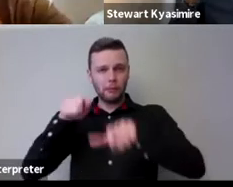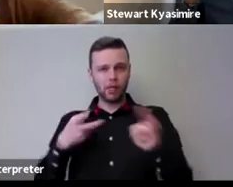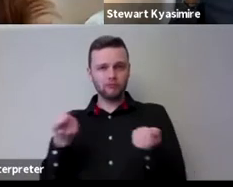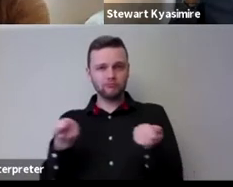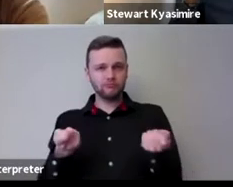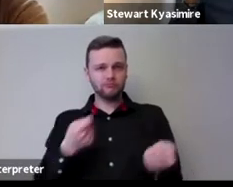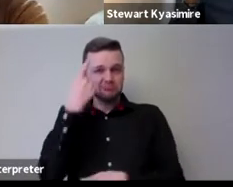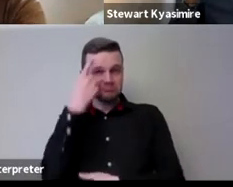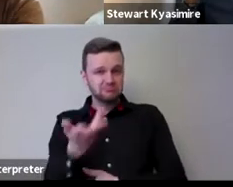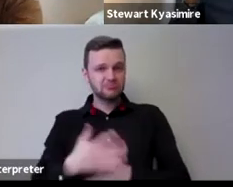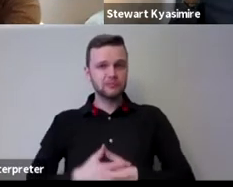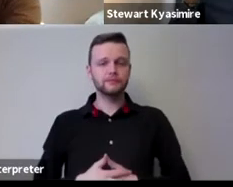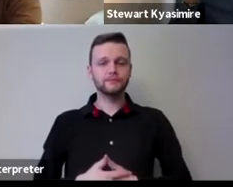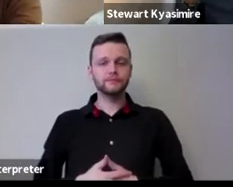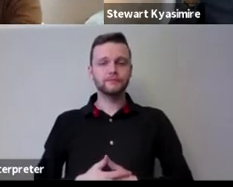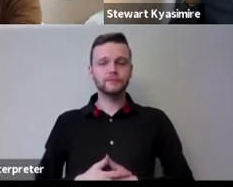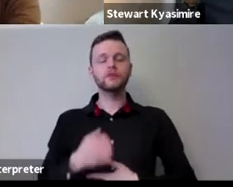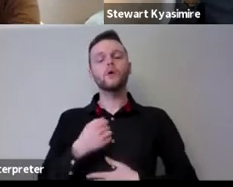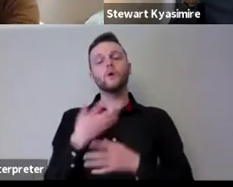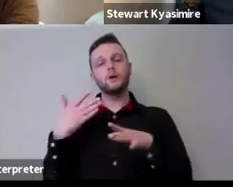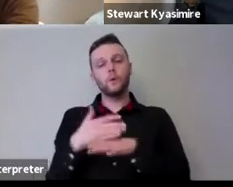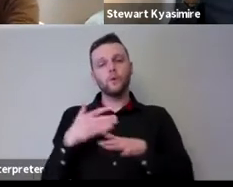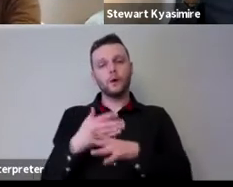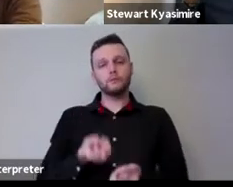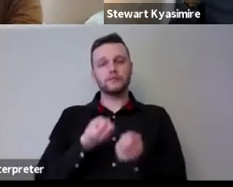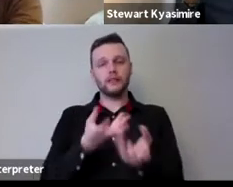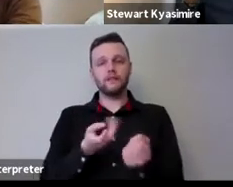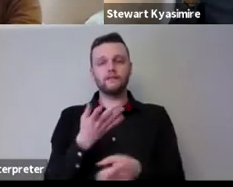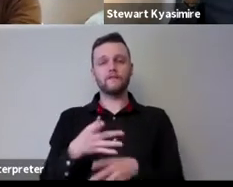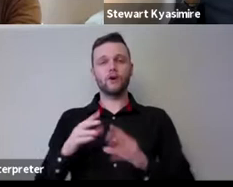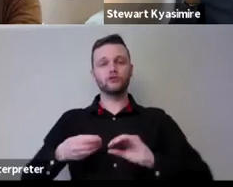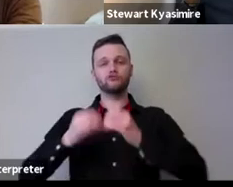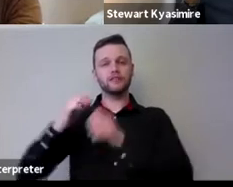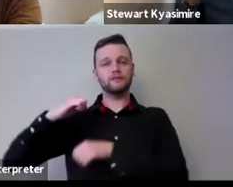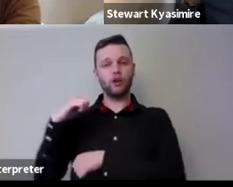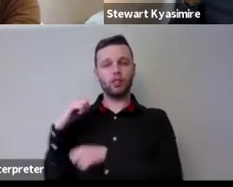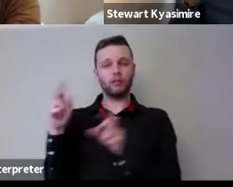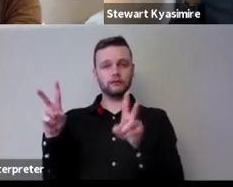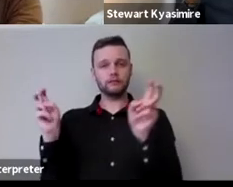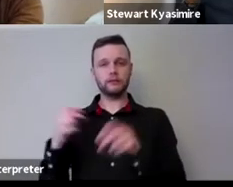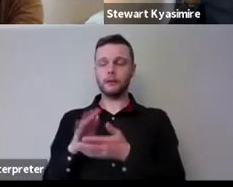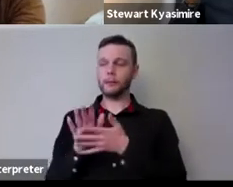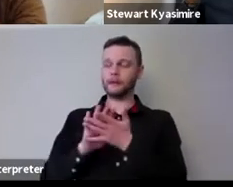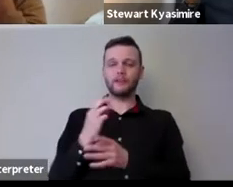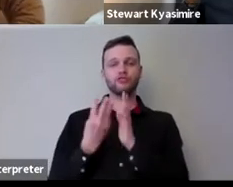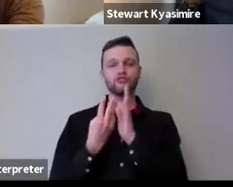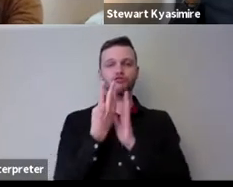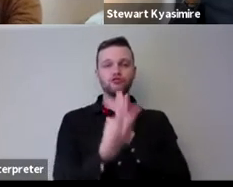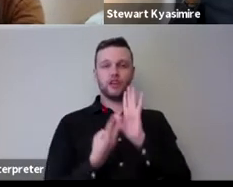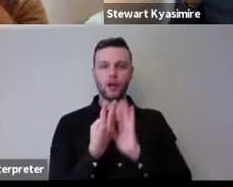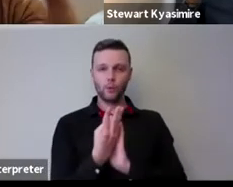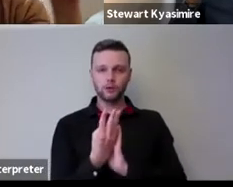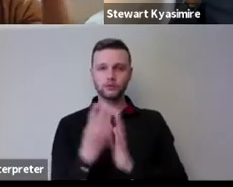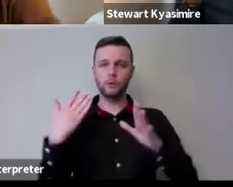okay so this is a piece of work I'm delivering for Creative Scotland that allows me to spend up to three hours with 22